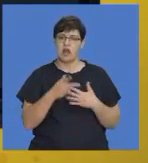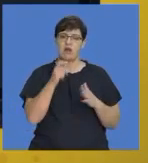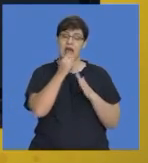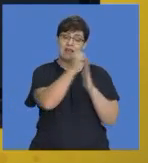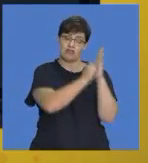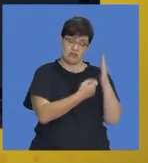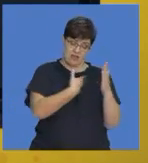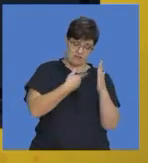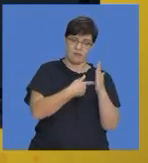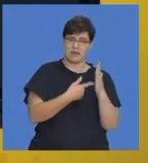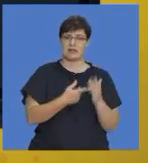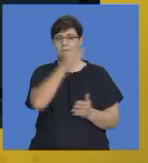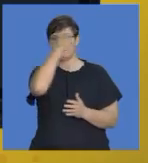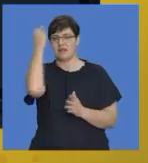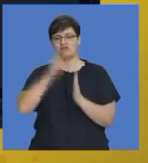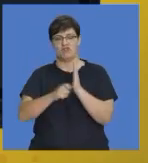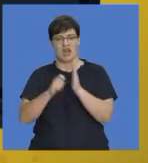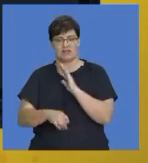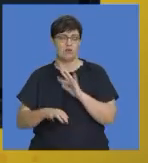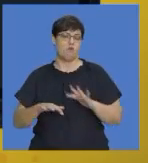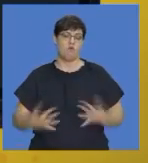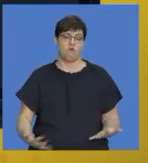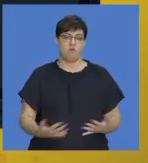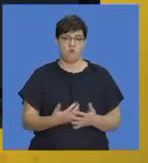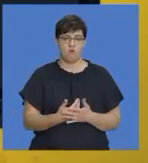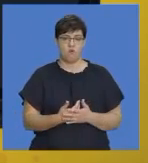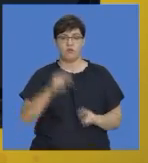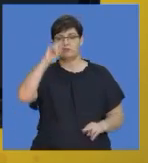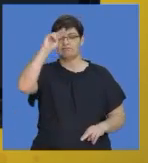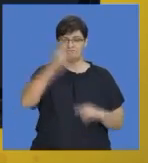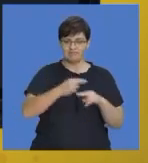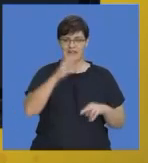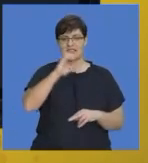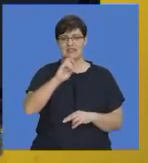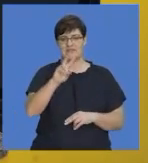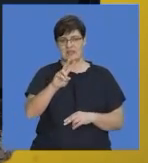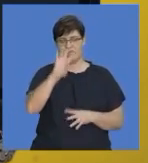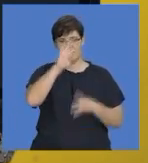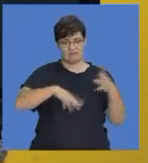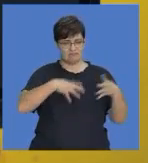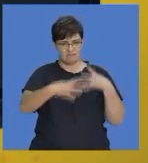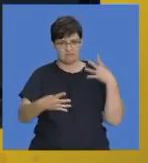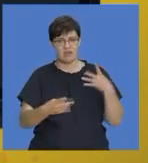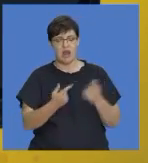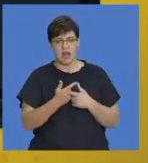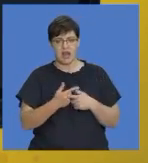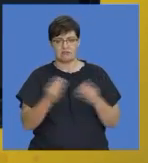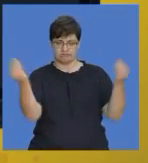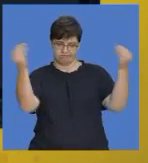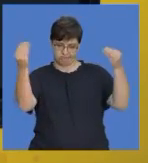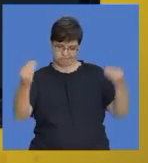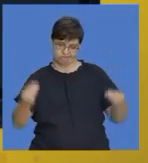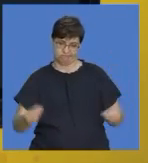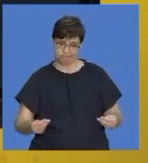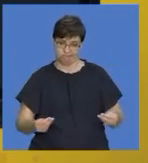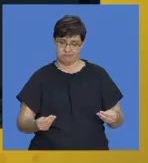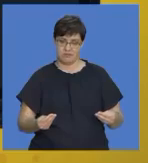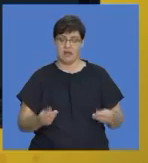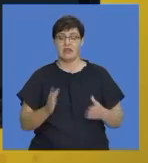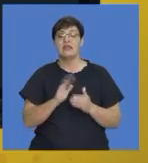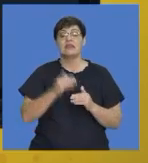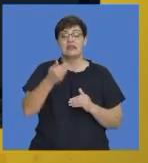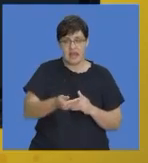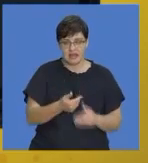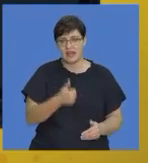the meeting, or they may ask you to give you a brief CV template and ask you to populate it for a CV, and